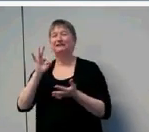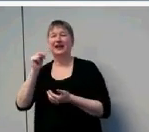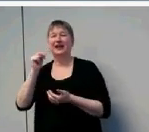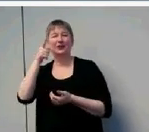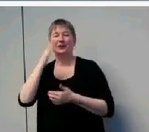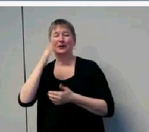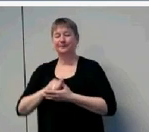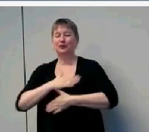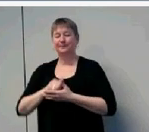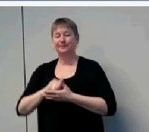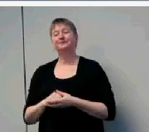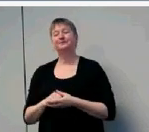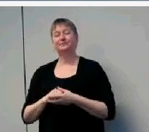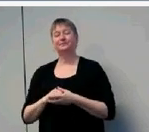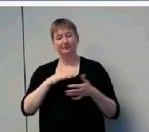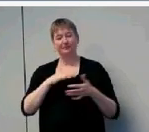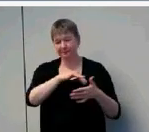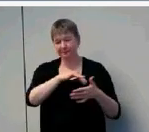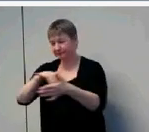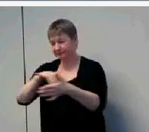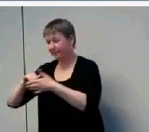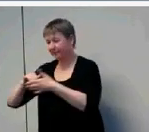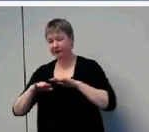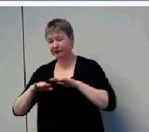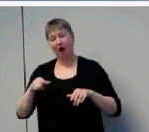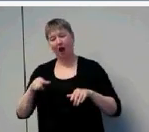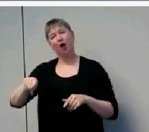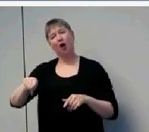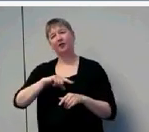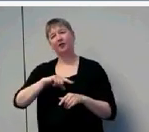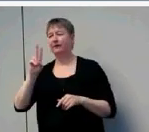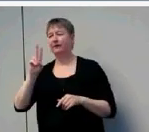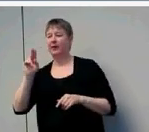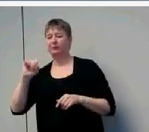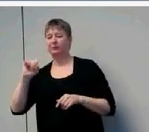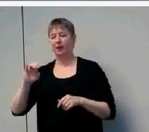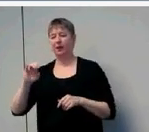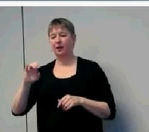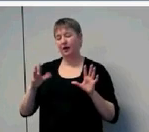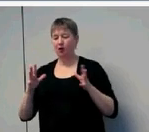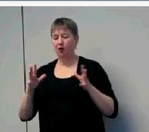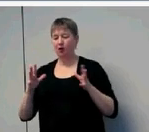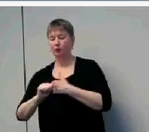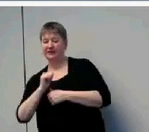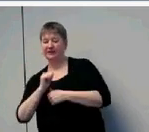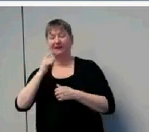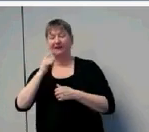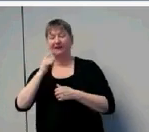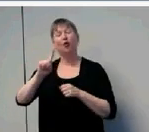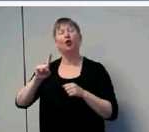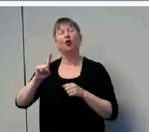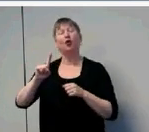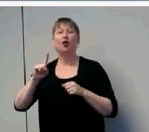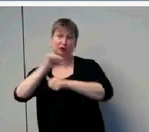interested in, are they vulnerable in social areas? So irony or sarcasm, I must admit,